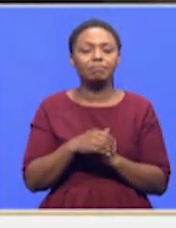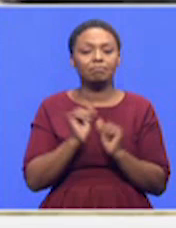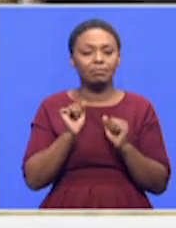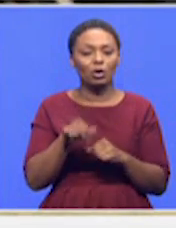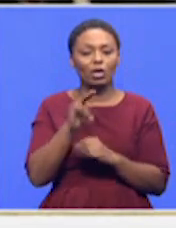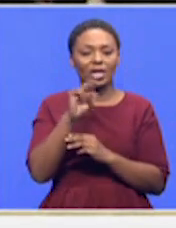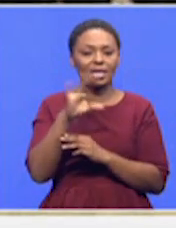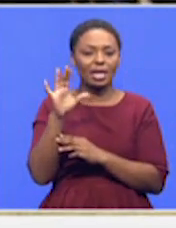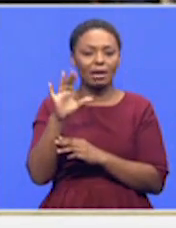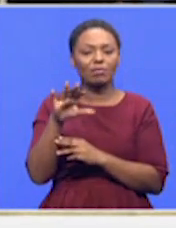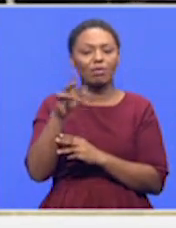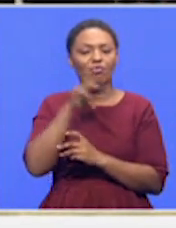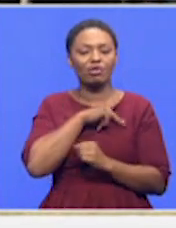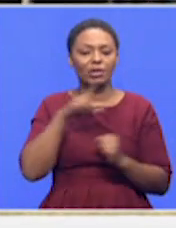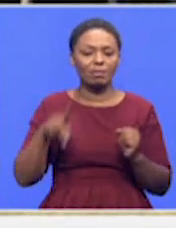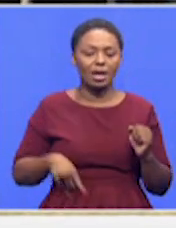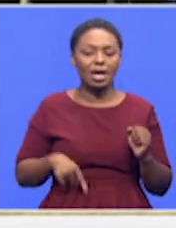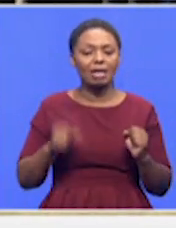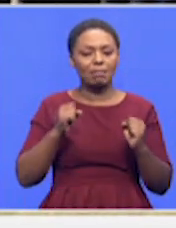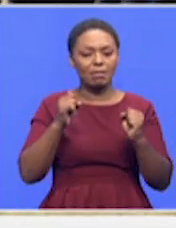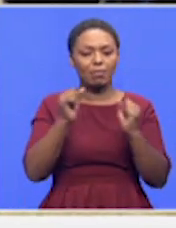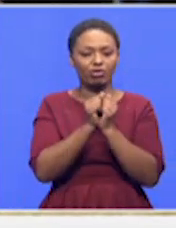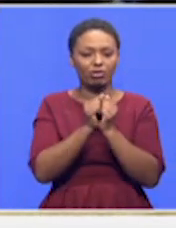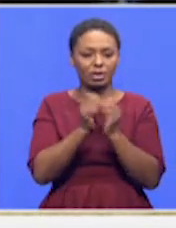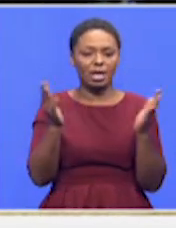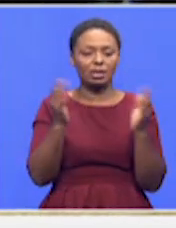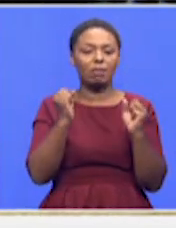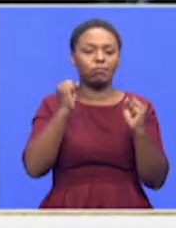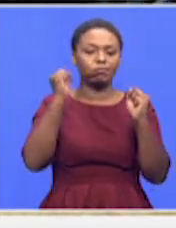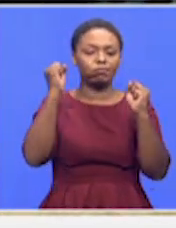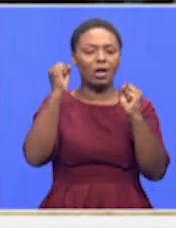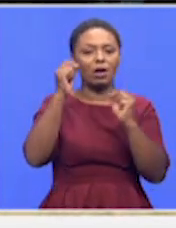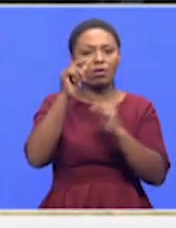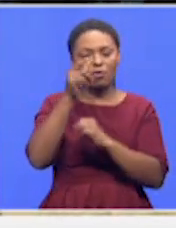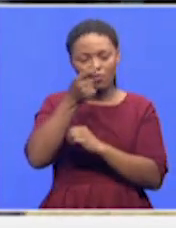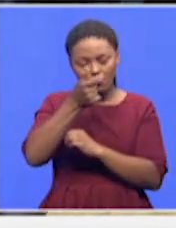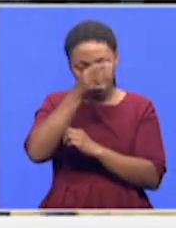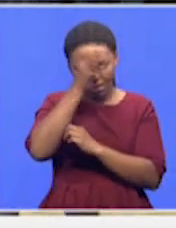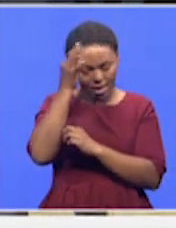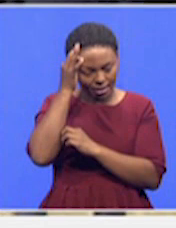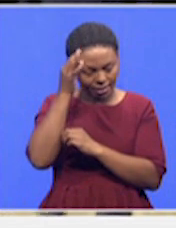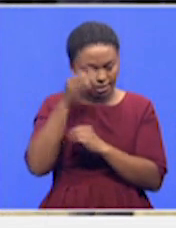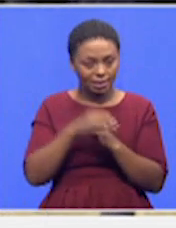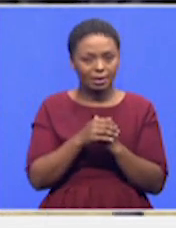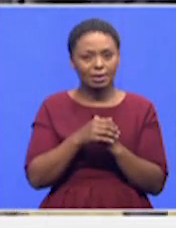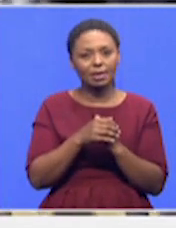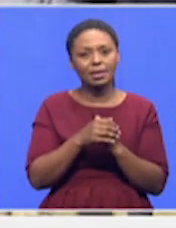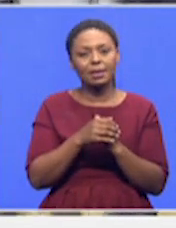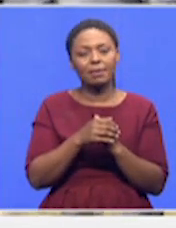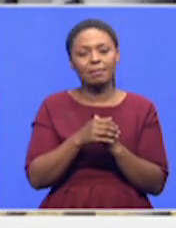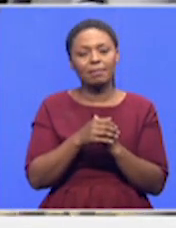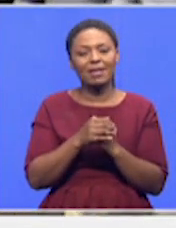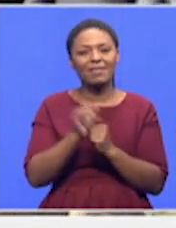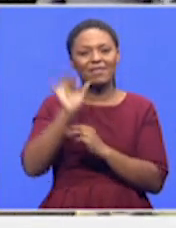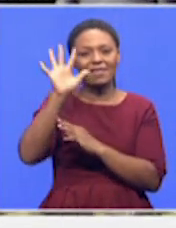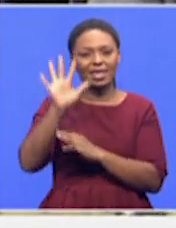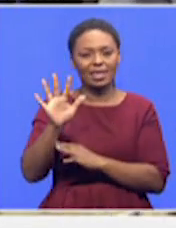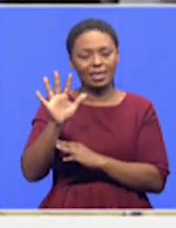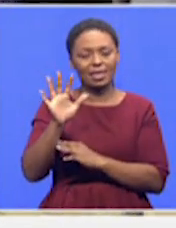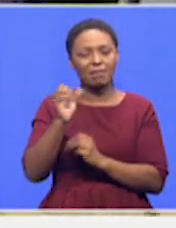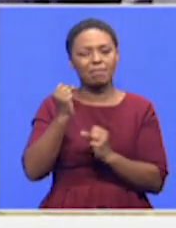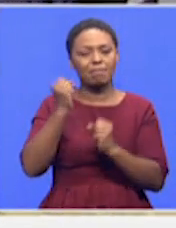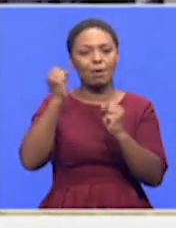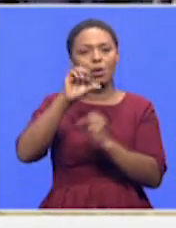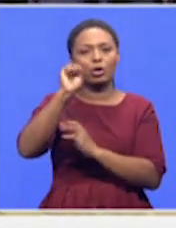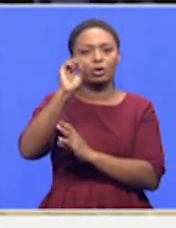Premier is supposed to start the speech in just a few minutes. That is his fifth state of the province address. And,